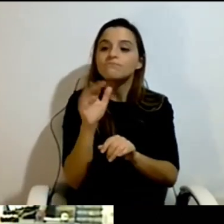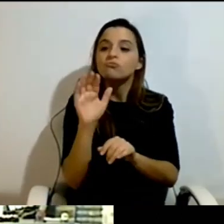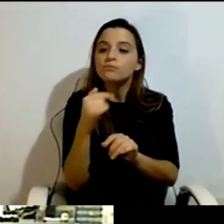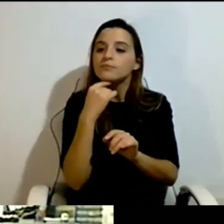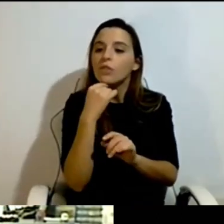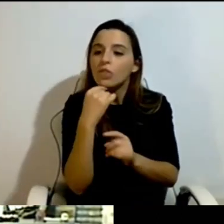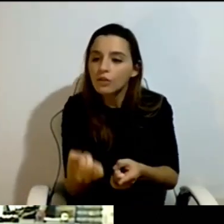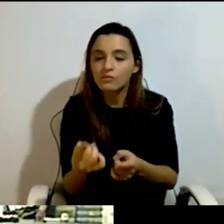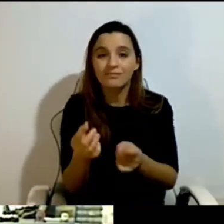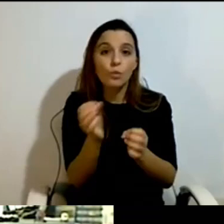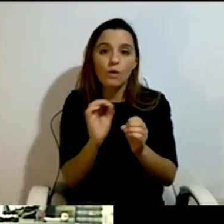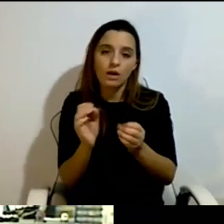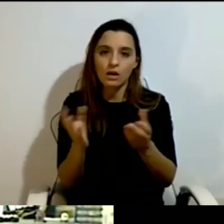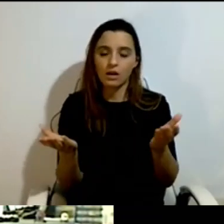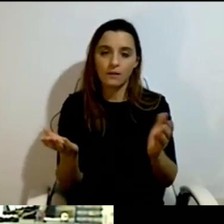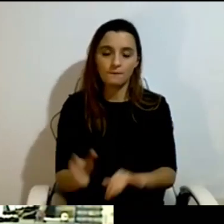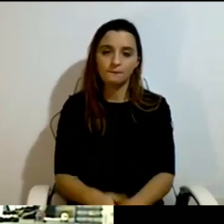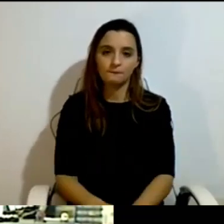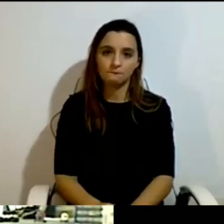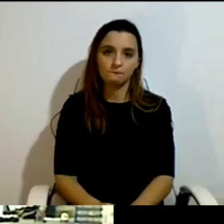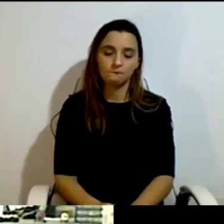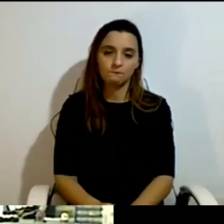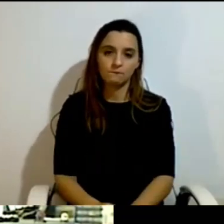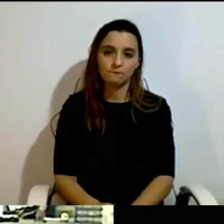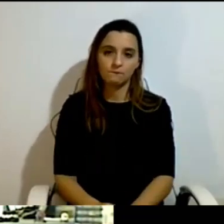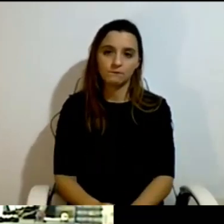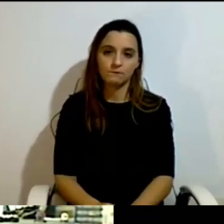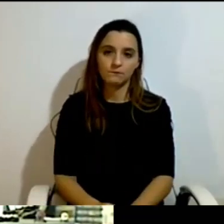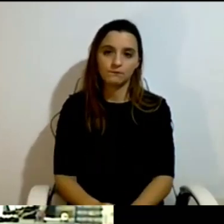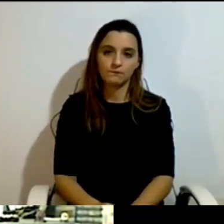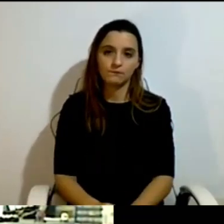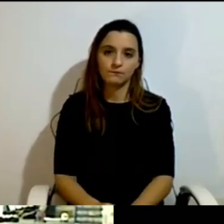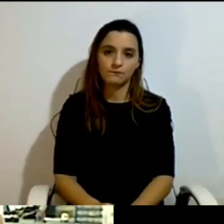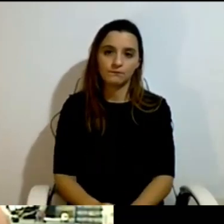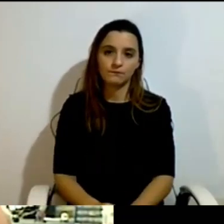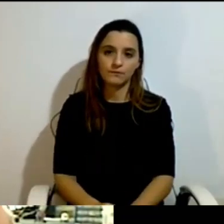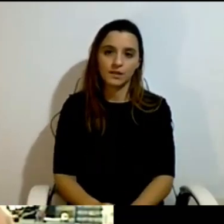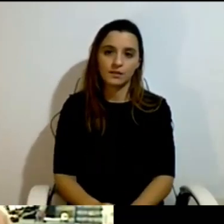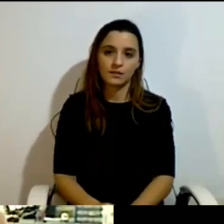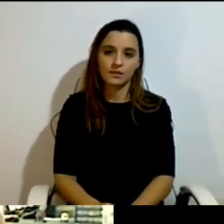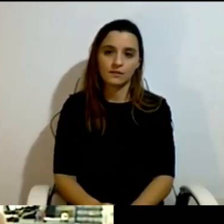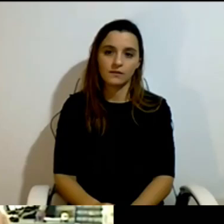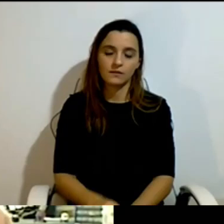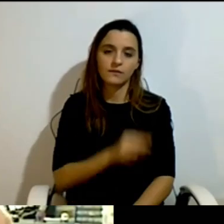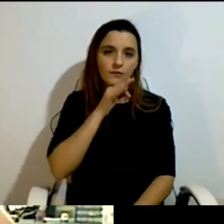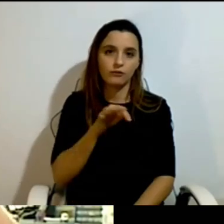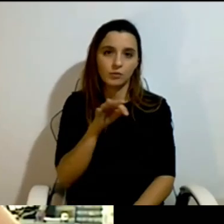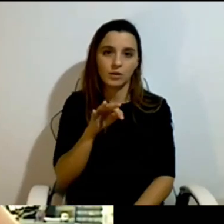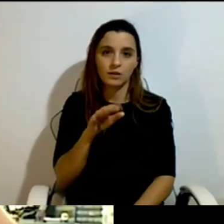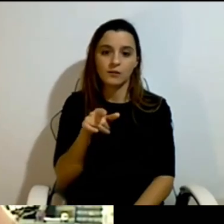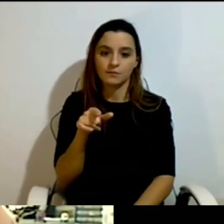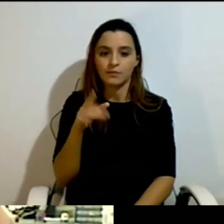enjoy the lovely idea that they have a son or a daughter they can